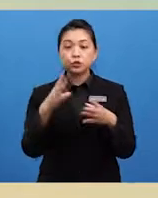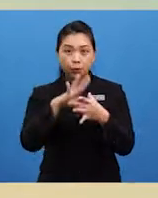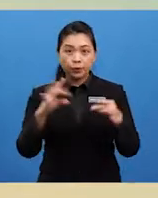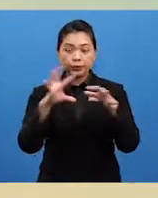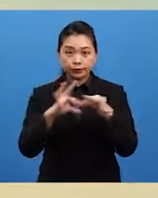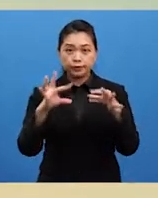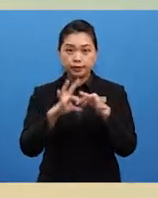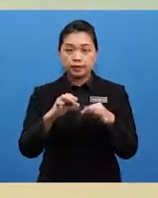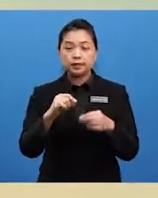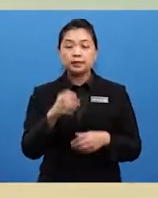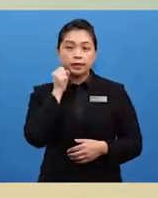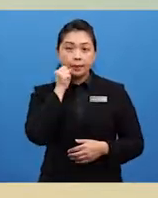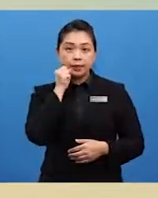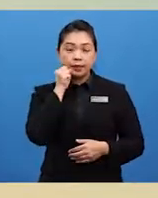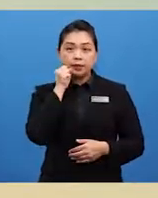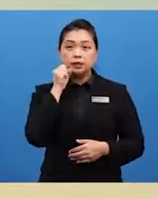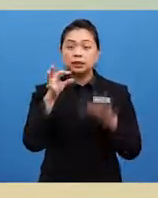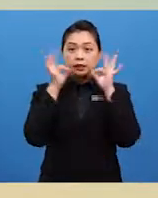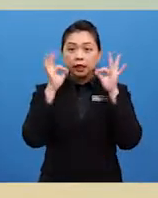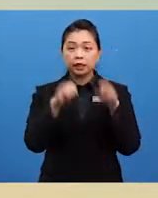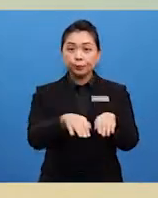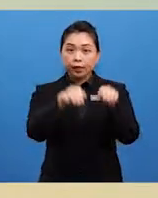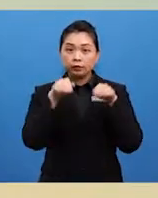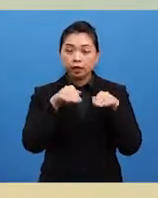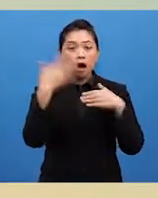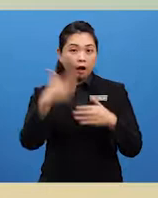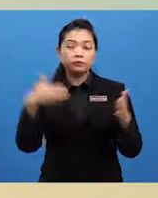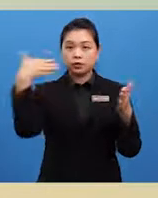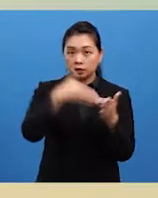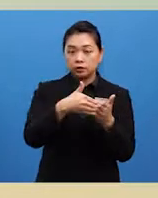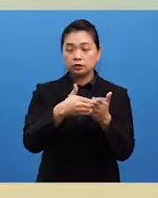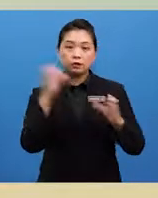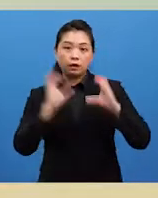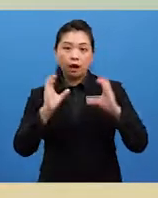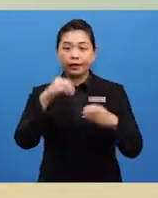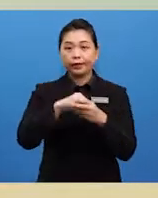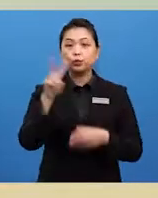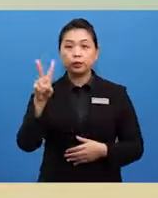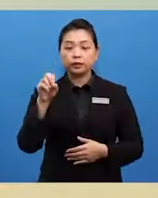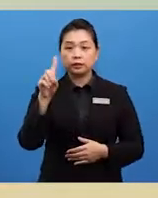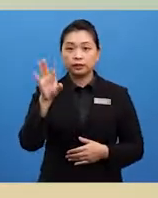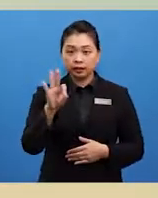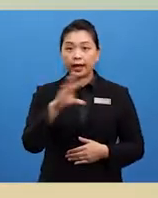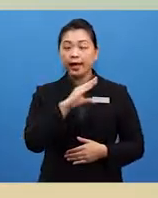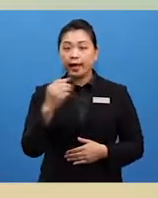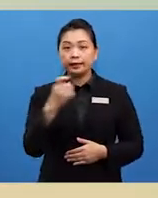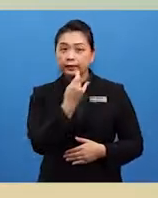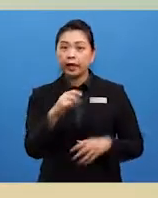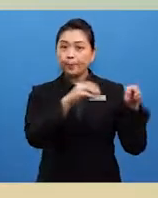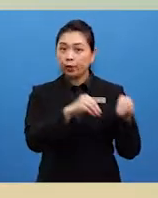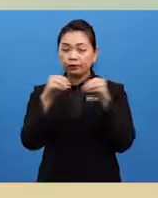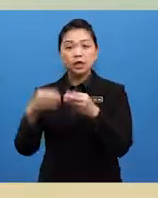Sharpie, the cat, was buried after a car hit it in 2019, and they moved to a new